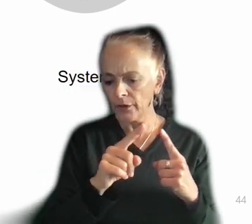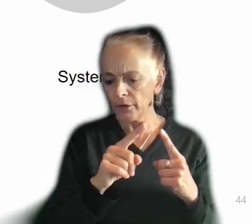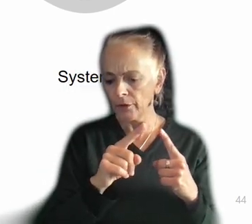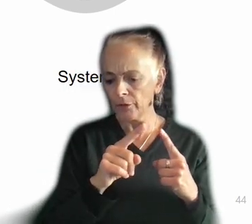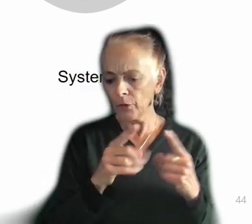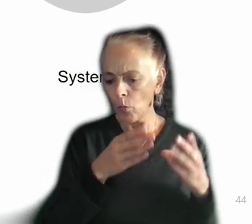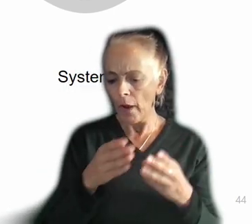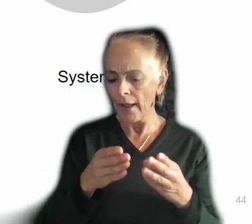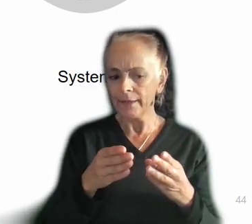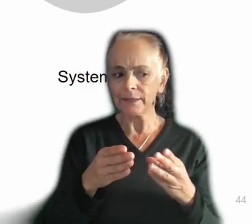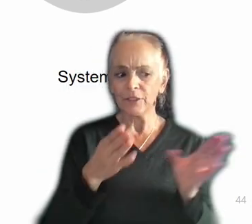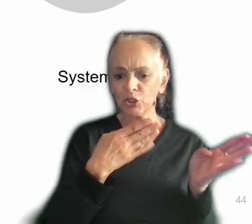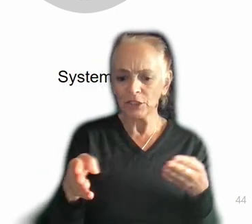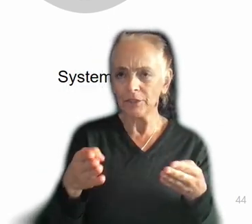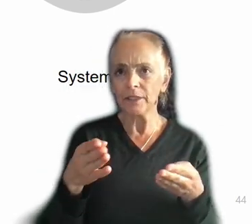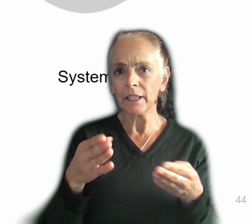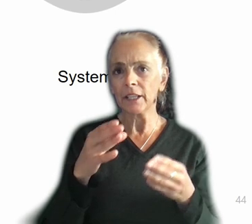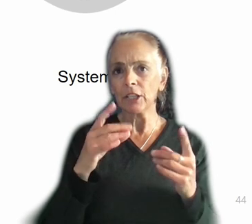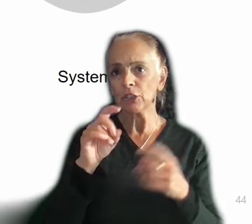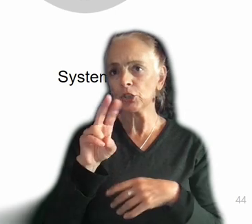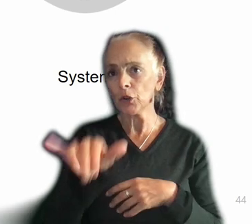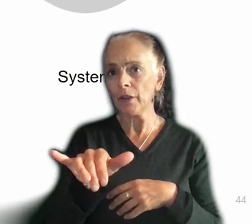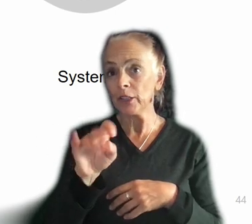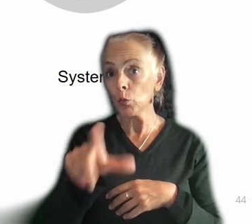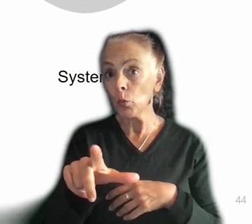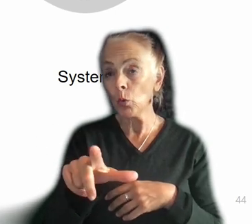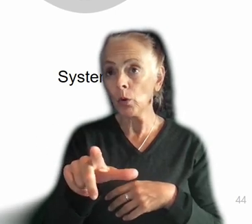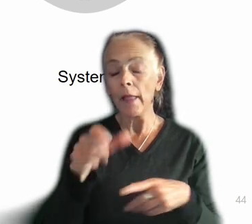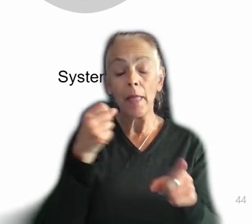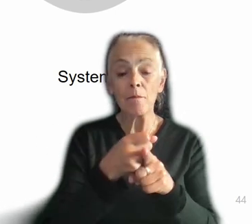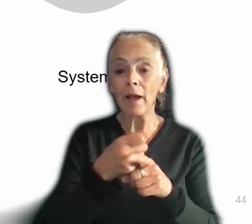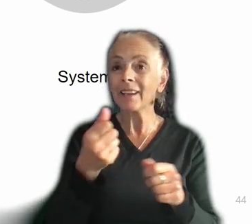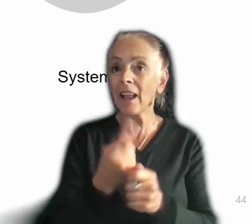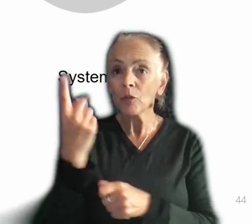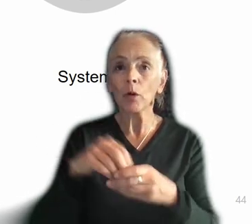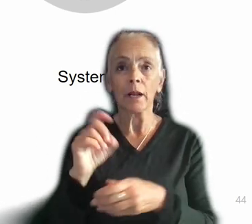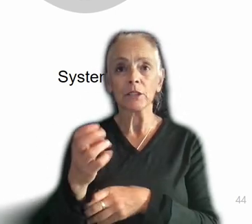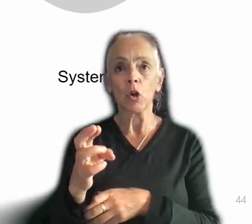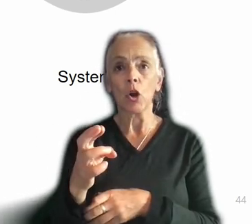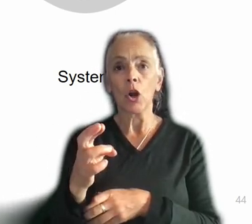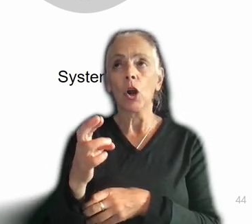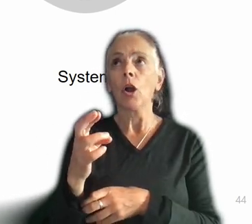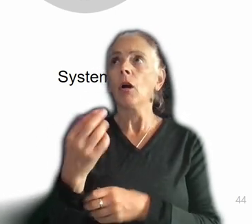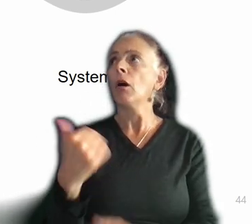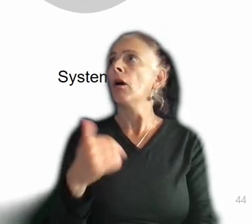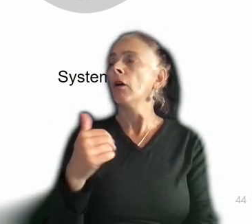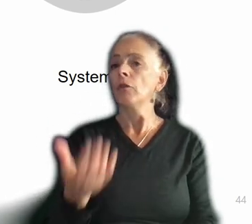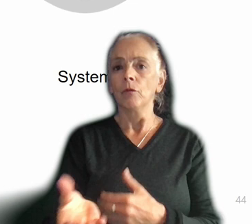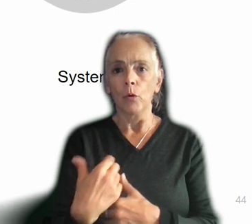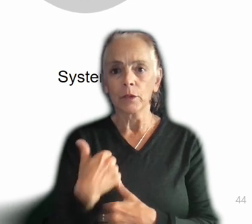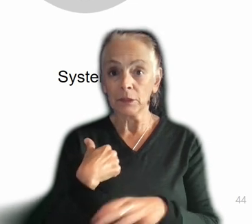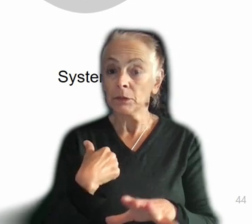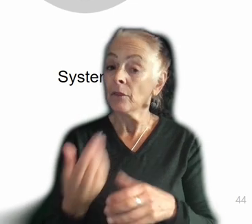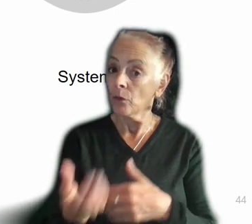survey tool impacted everyone in XR. This made me, it forced me, let's be clear, to see